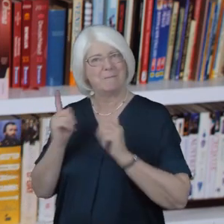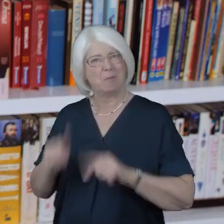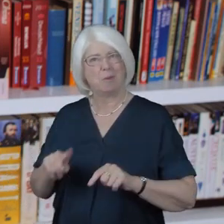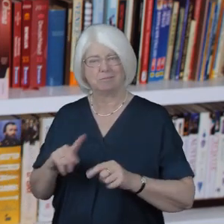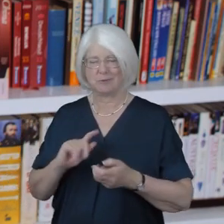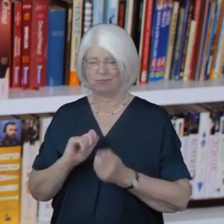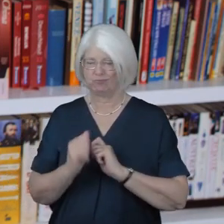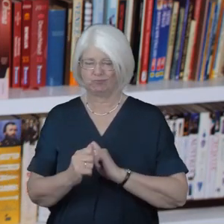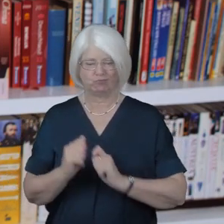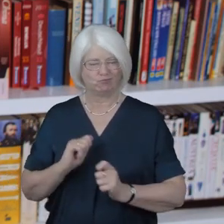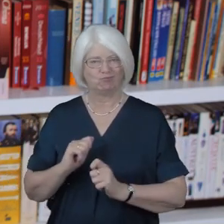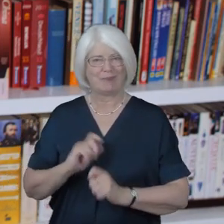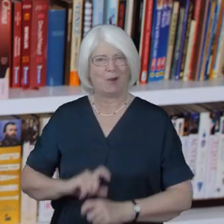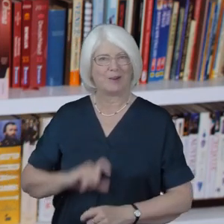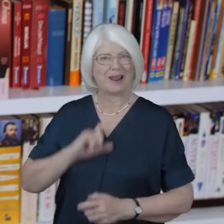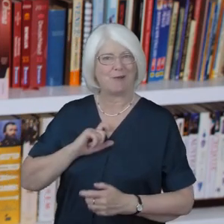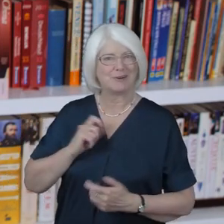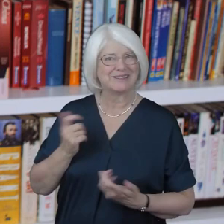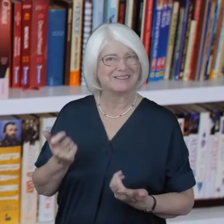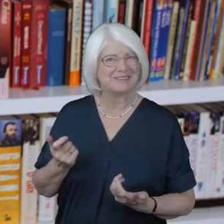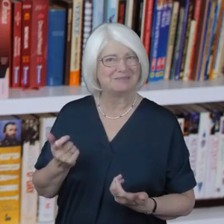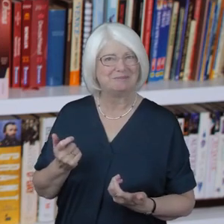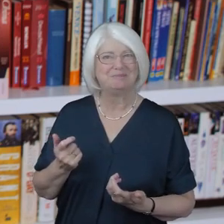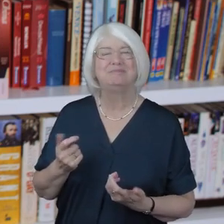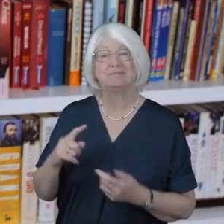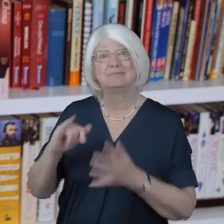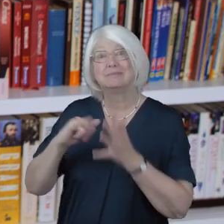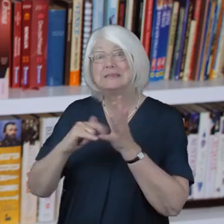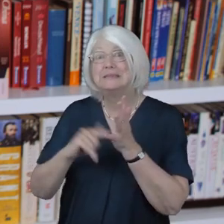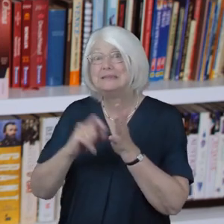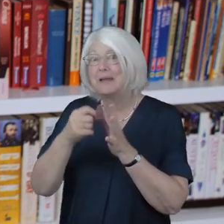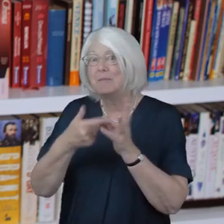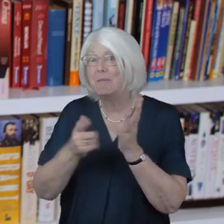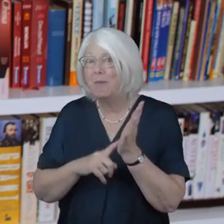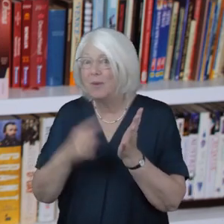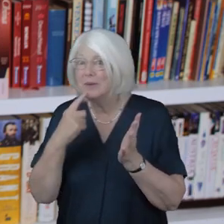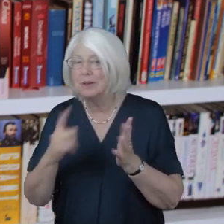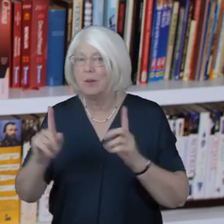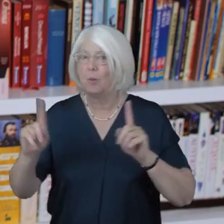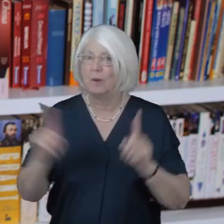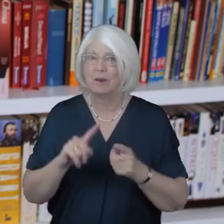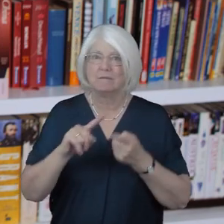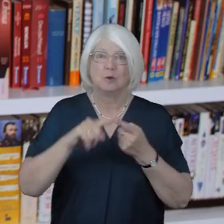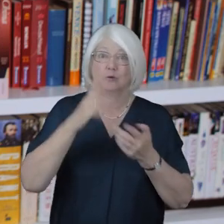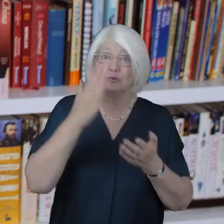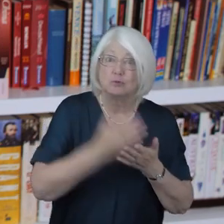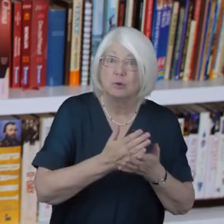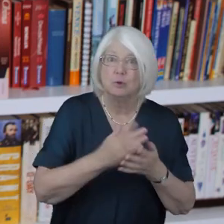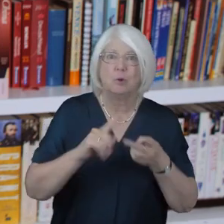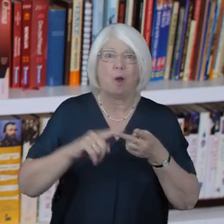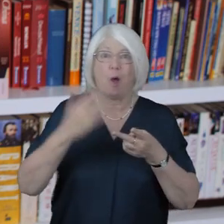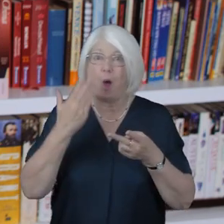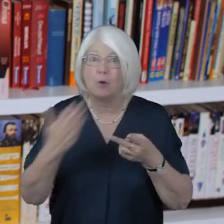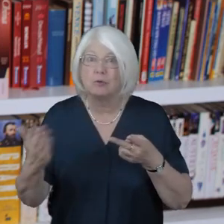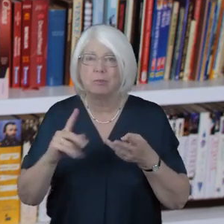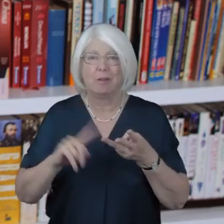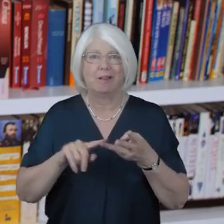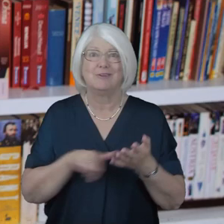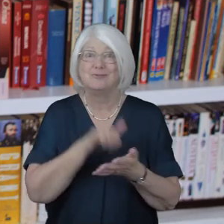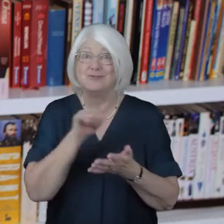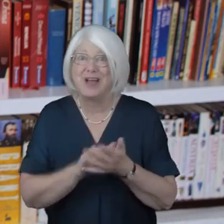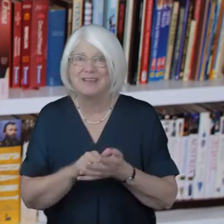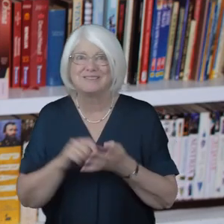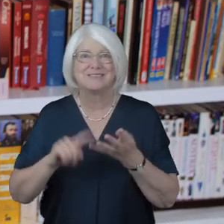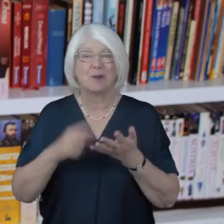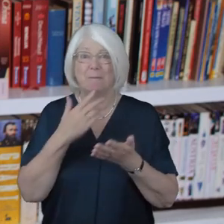our characters as St Paul says whatever is true whatever is honourable whatever is just whatever